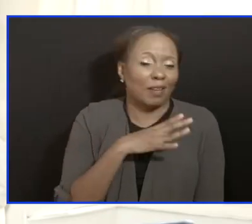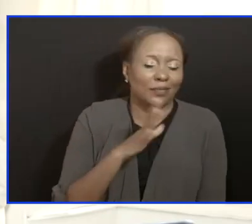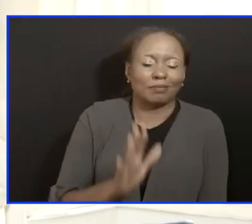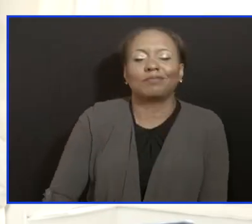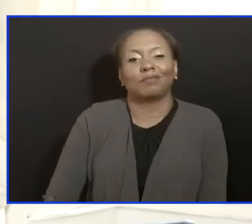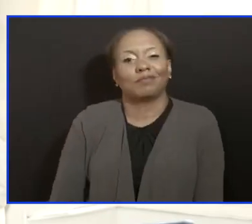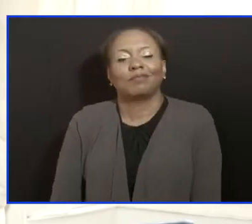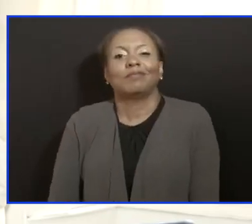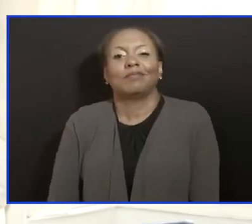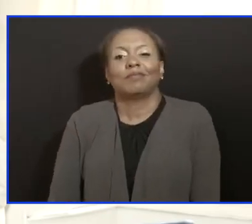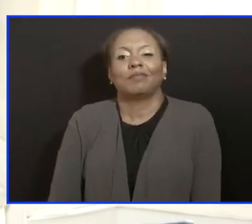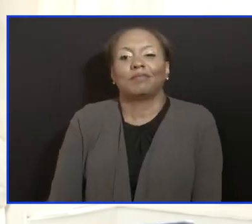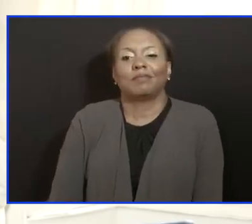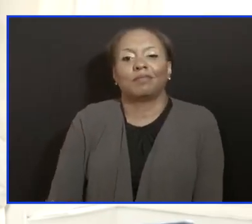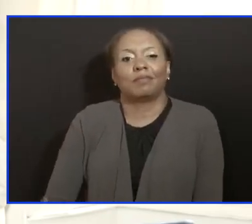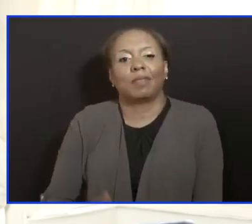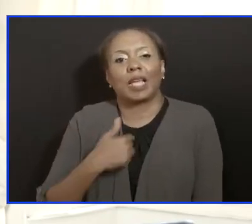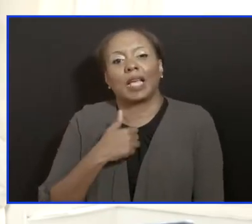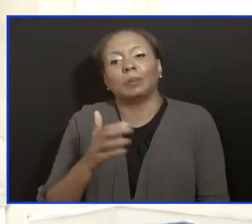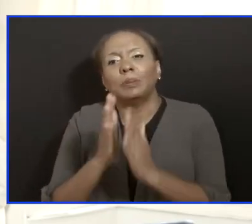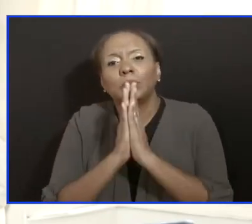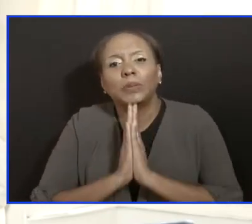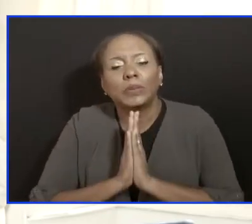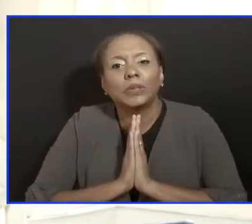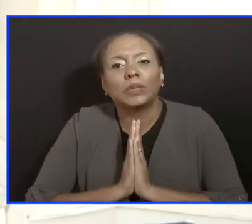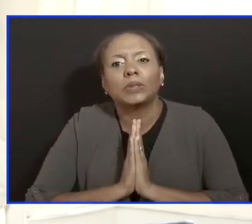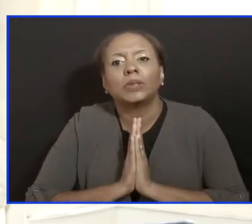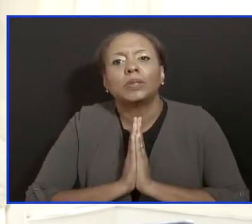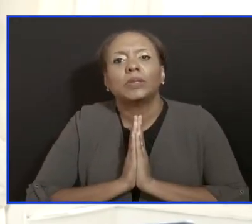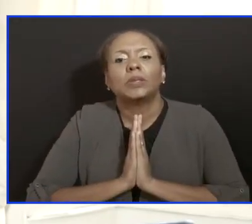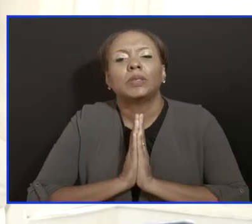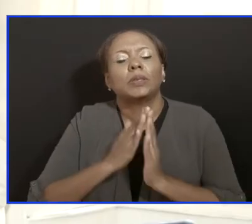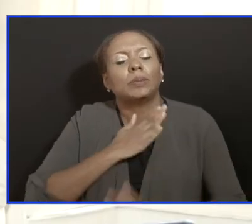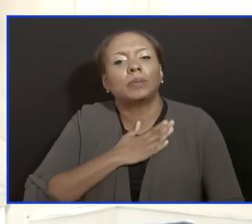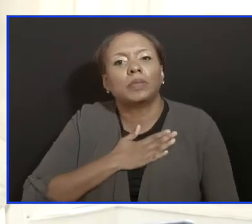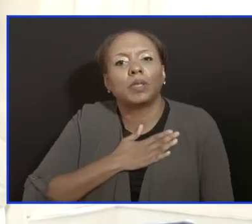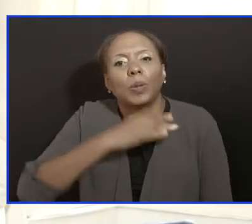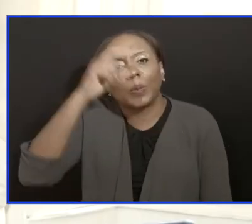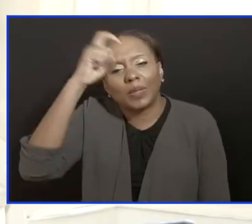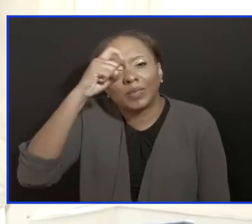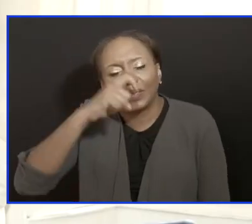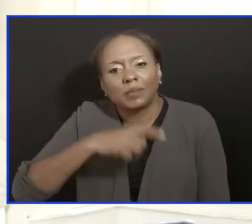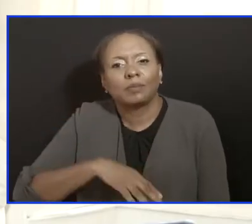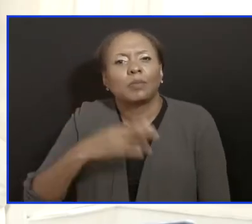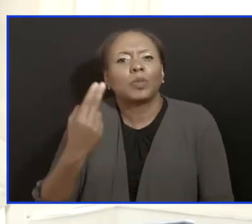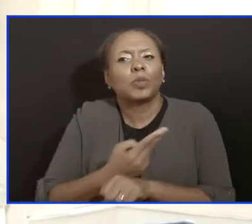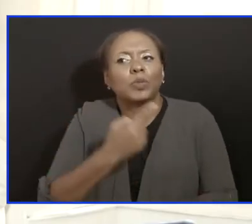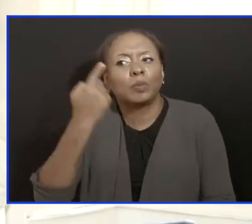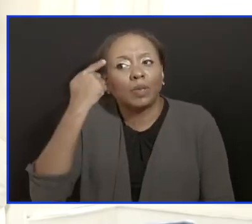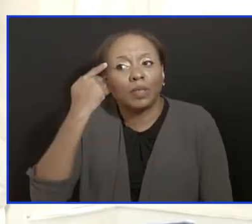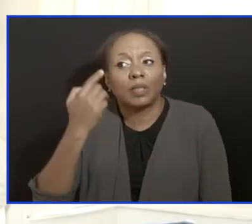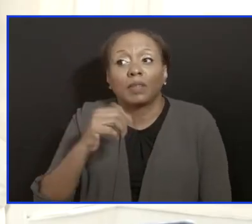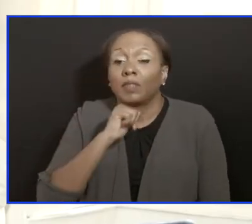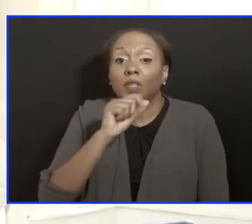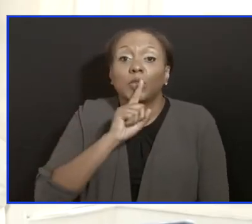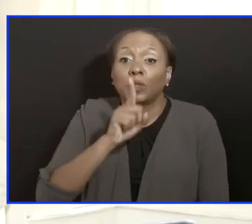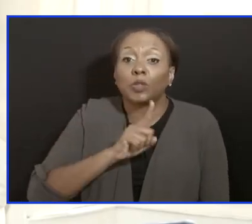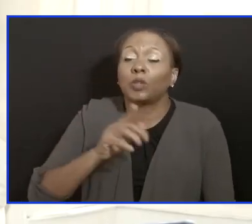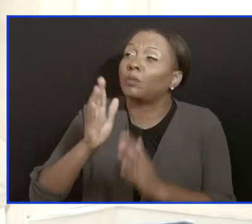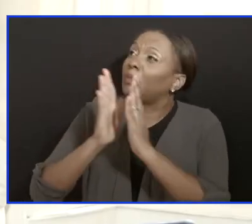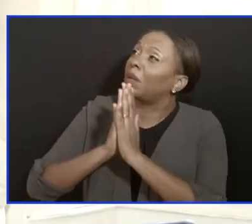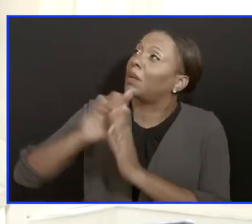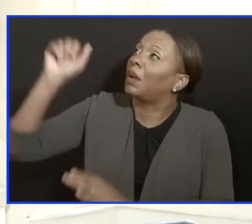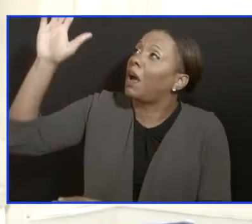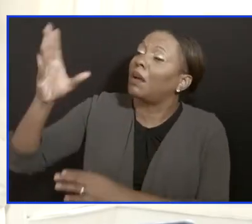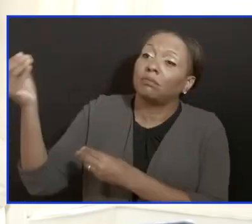am pleading with all Barbadians in this country to add wisdom and common sense to your daily living. If you're not sure, pray to God, he can give the answer.